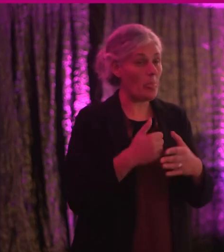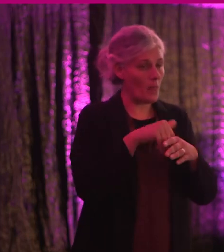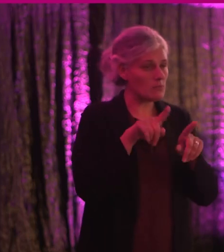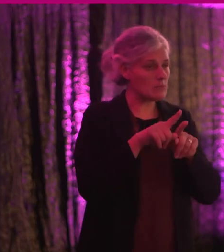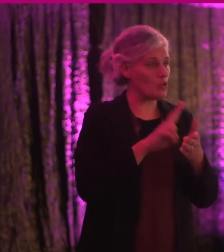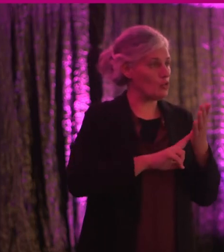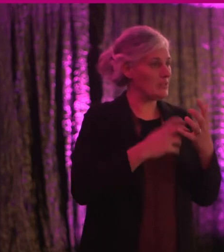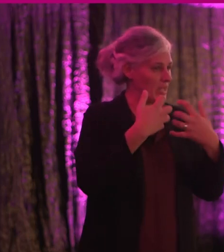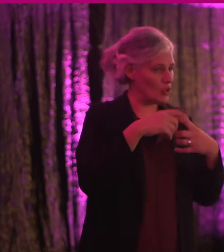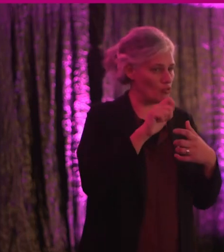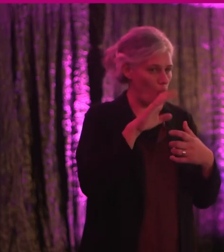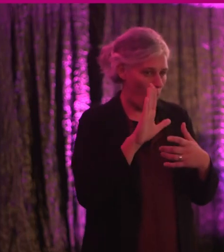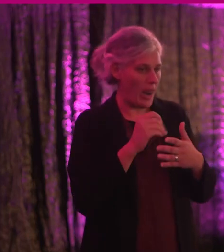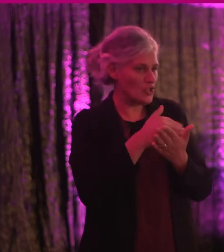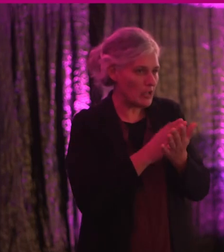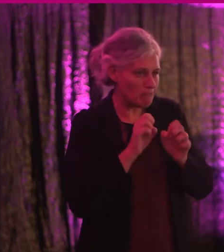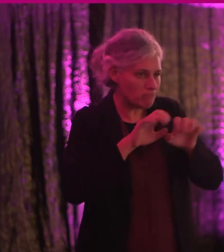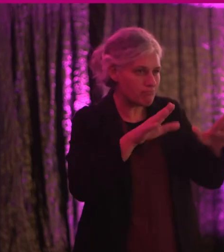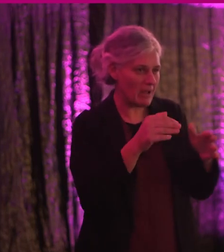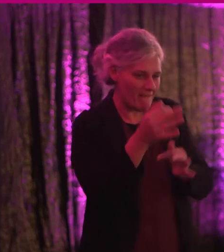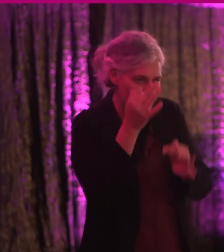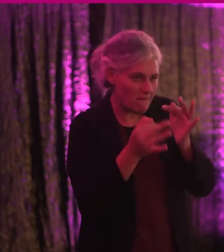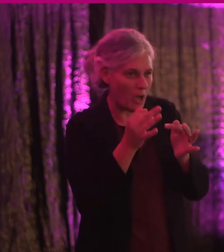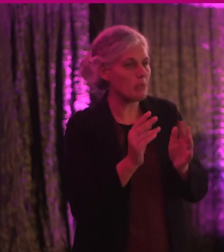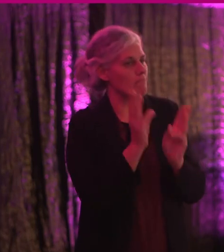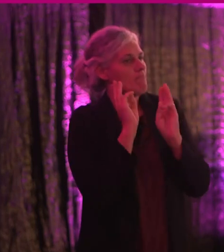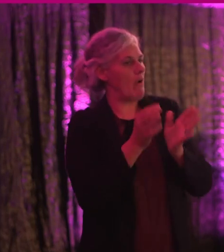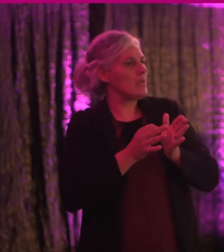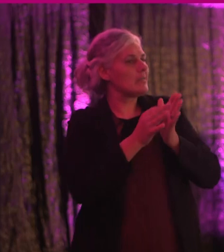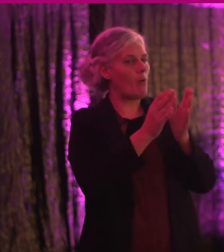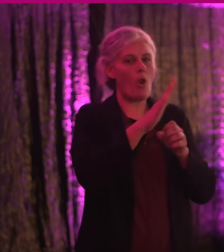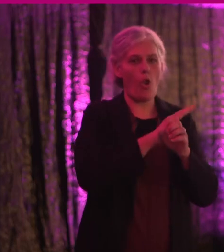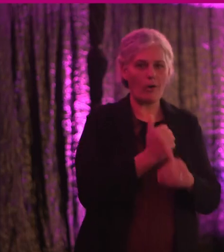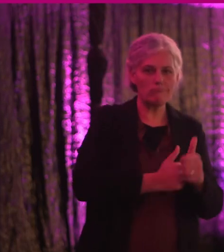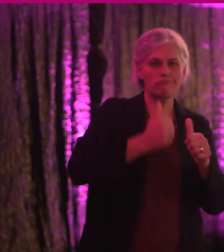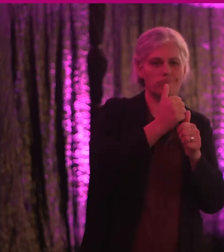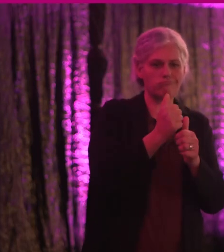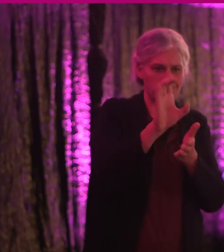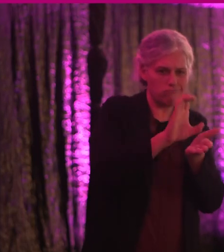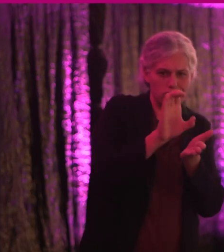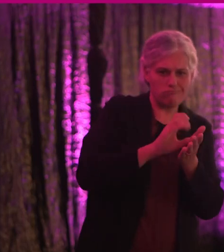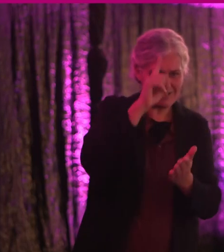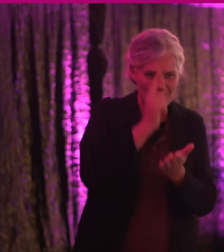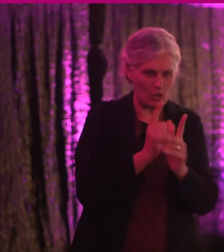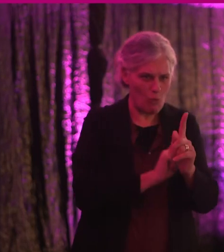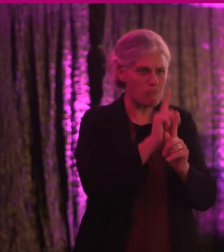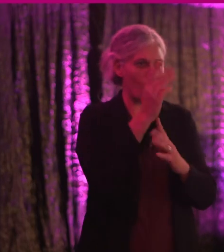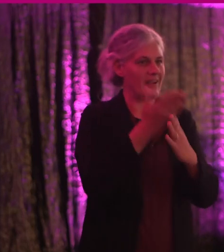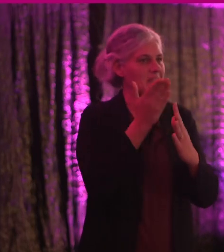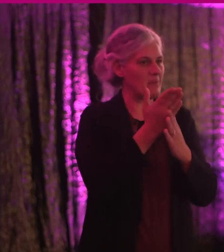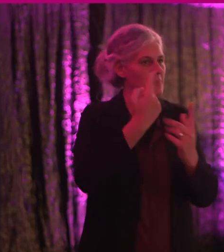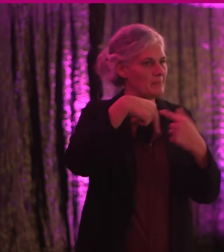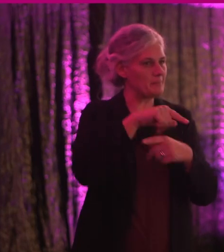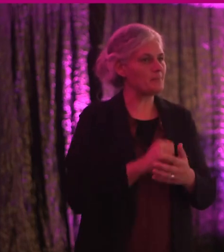using the tool and sharing the findings were very powerful in guiding local authorities to make funding decisions to improve accessibility.